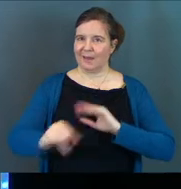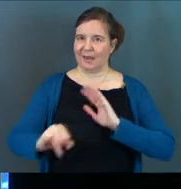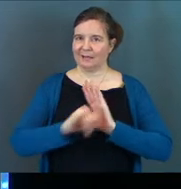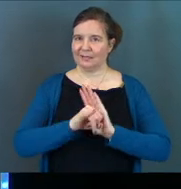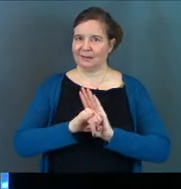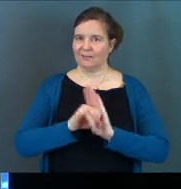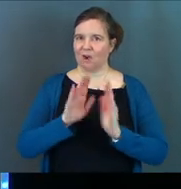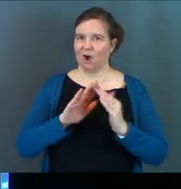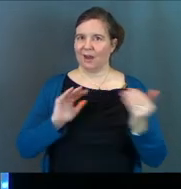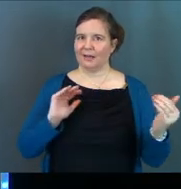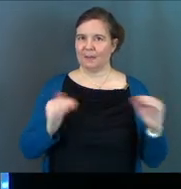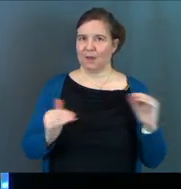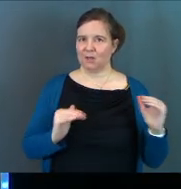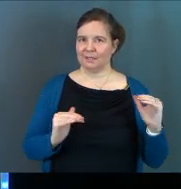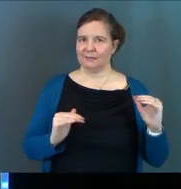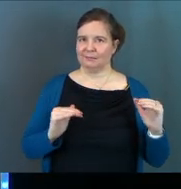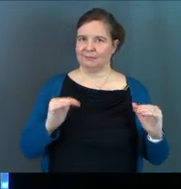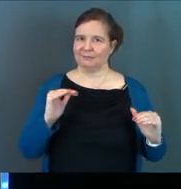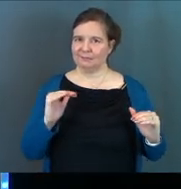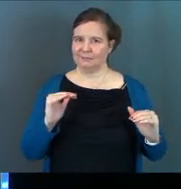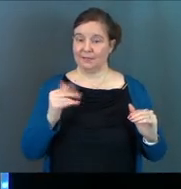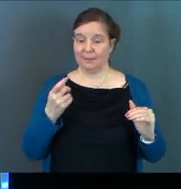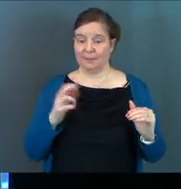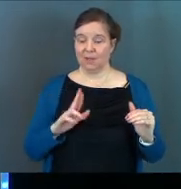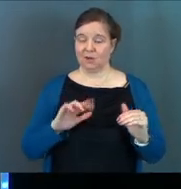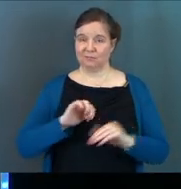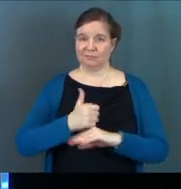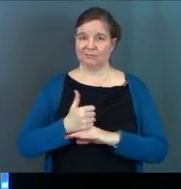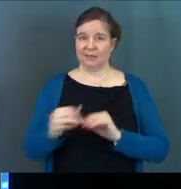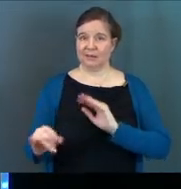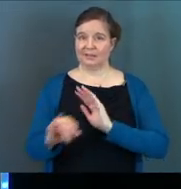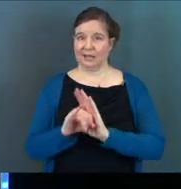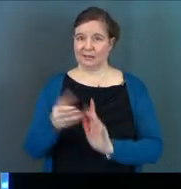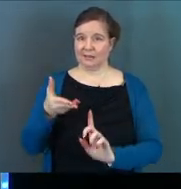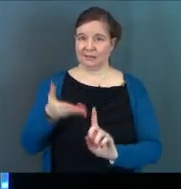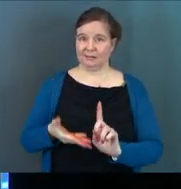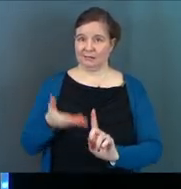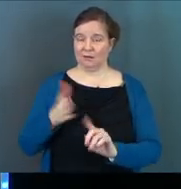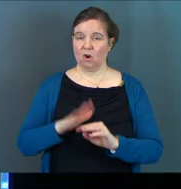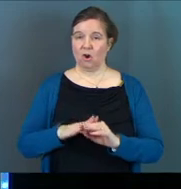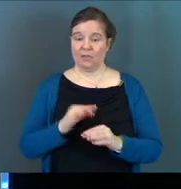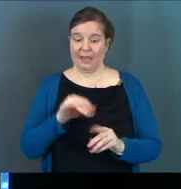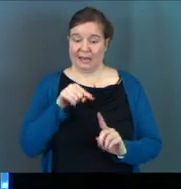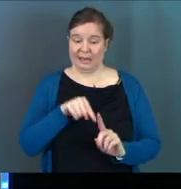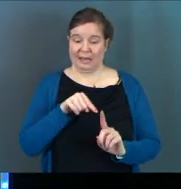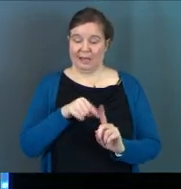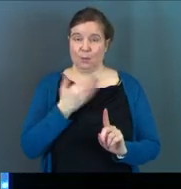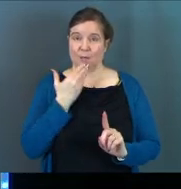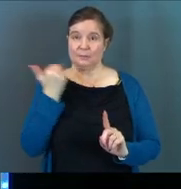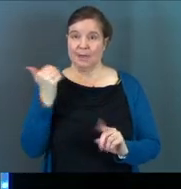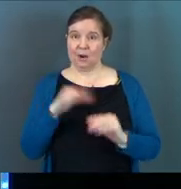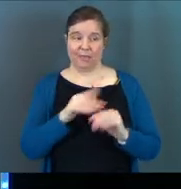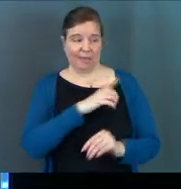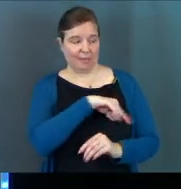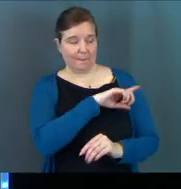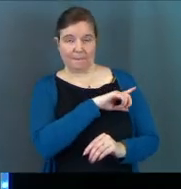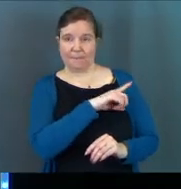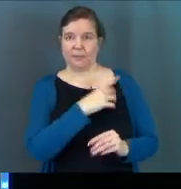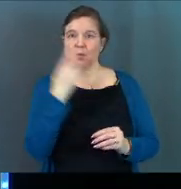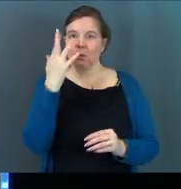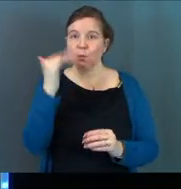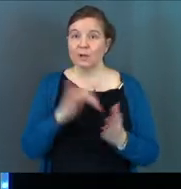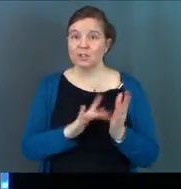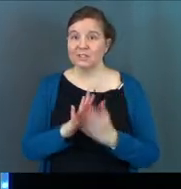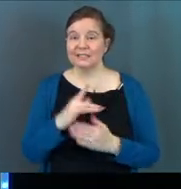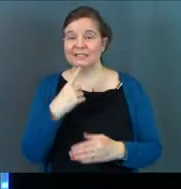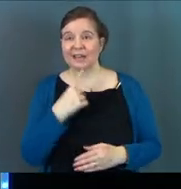on comparison. Peter had built an identity on the fact that he was better than the rest of them. The